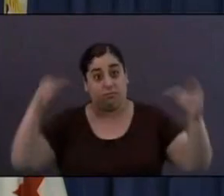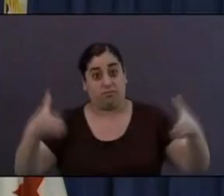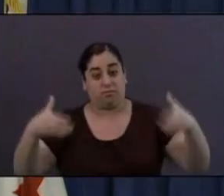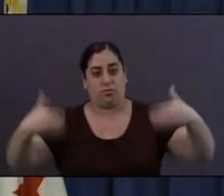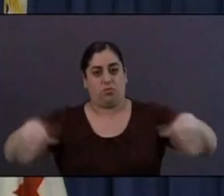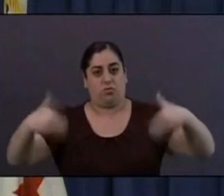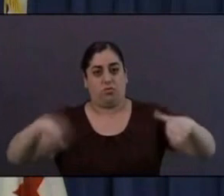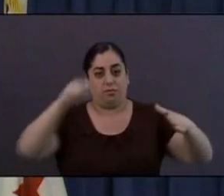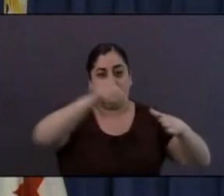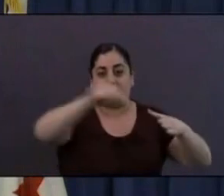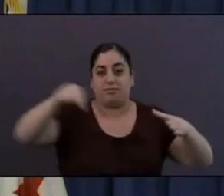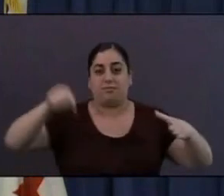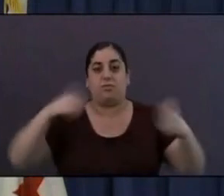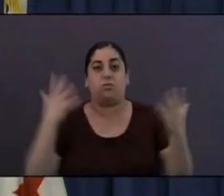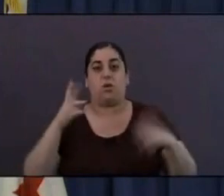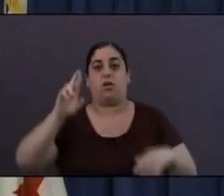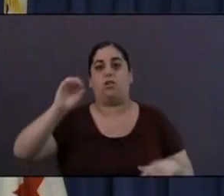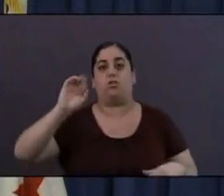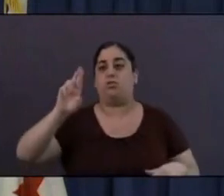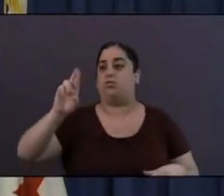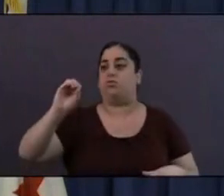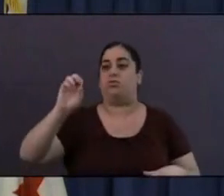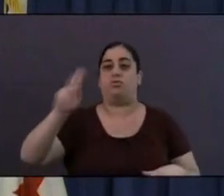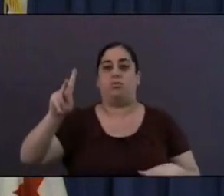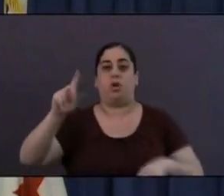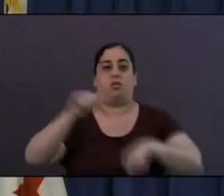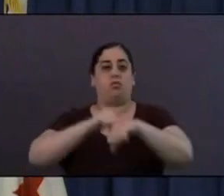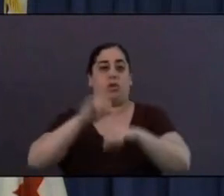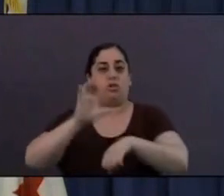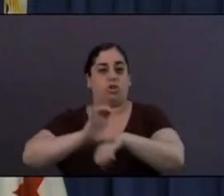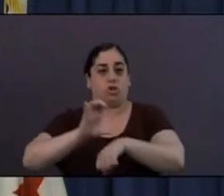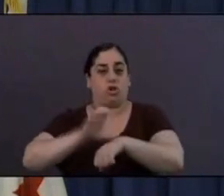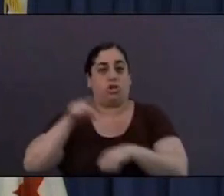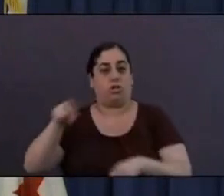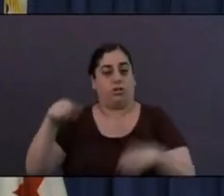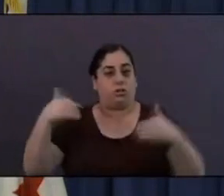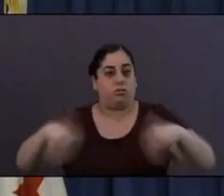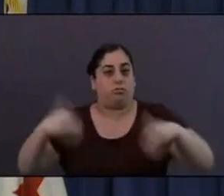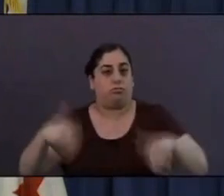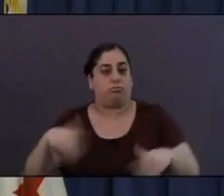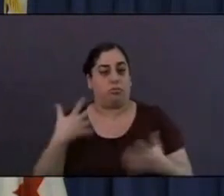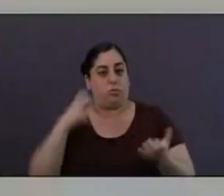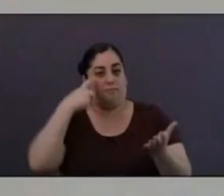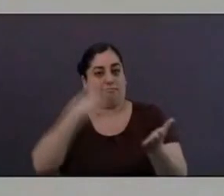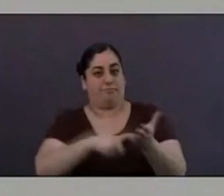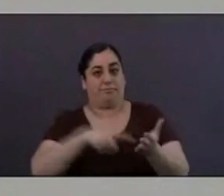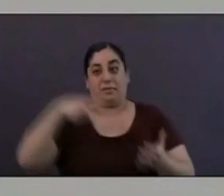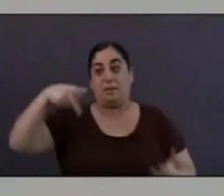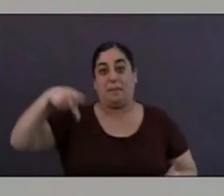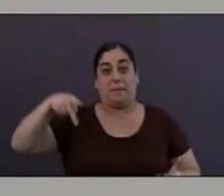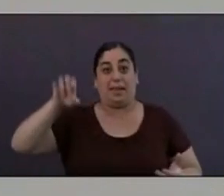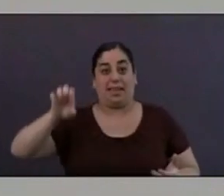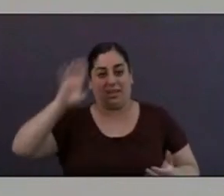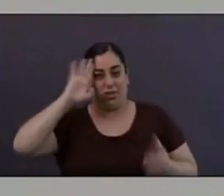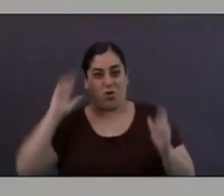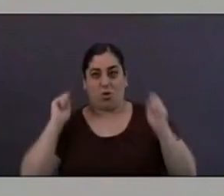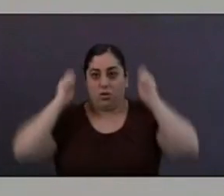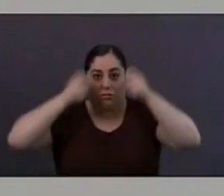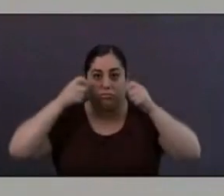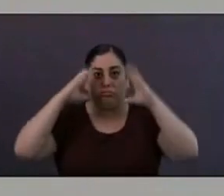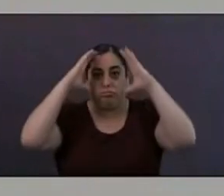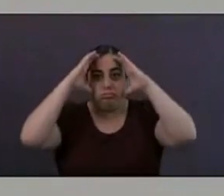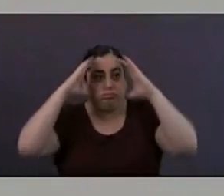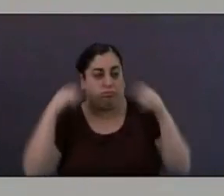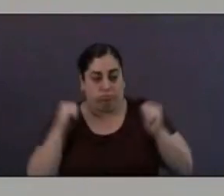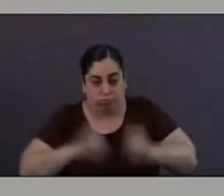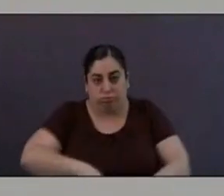are helping out by retrofitting expired personal protection equipment, or PPE. What most of us don't know is that